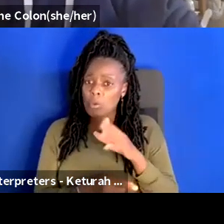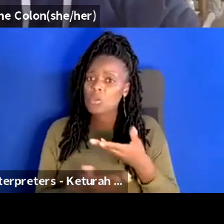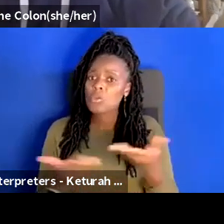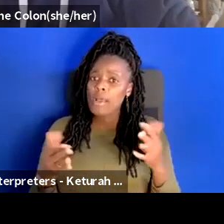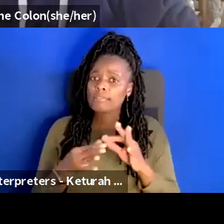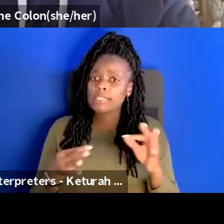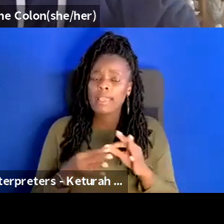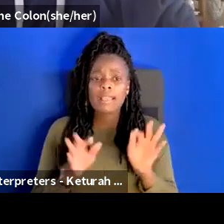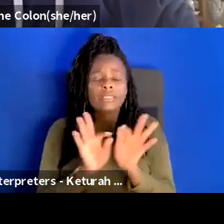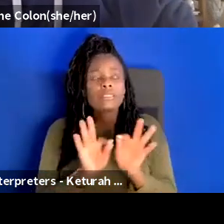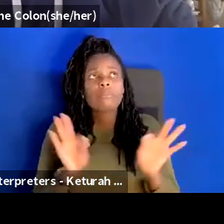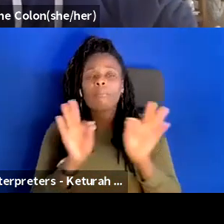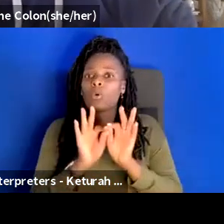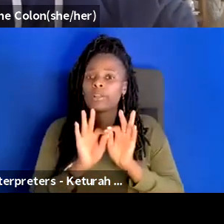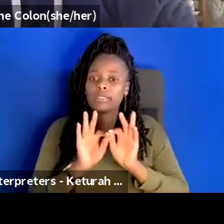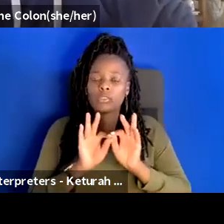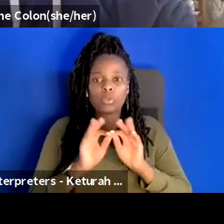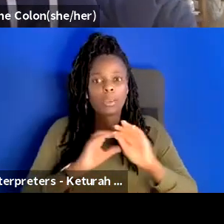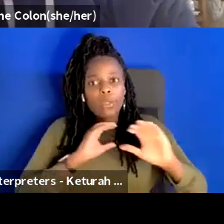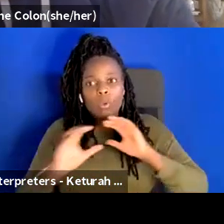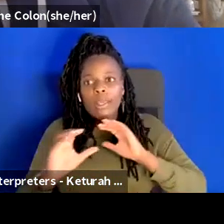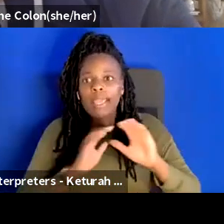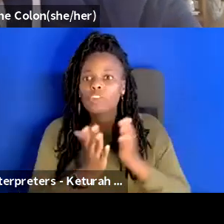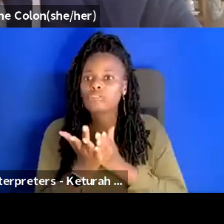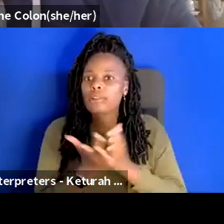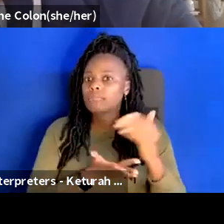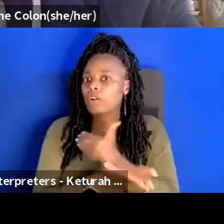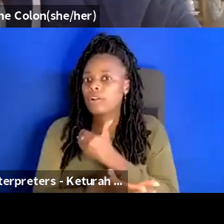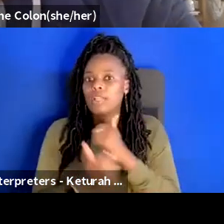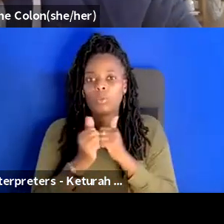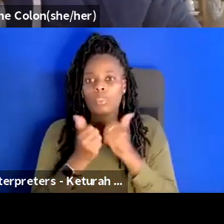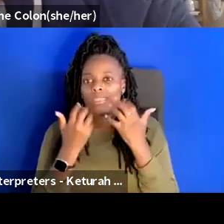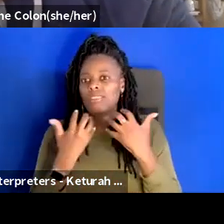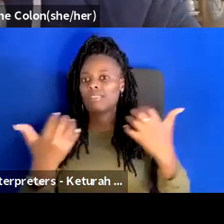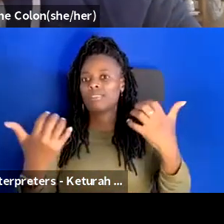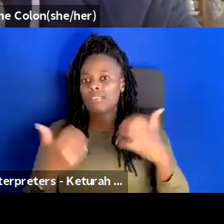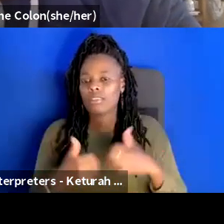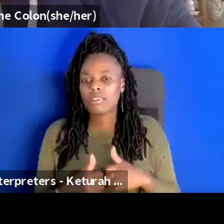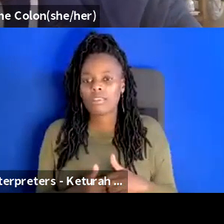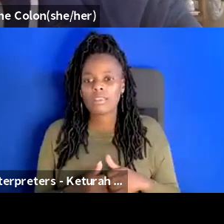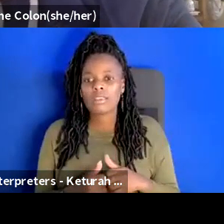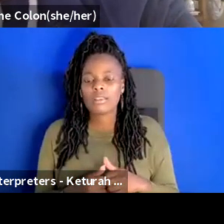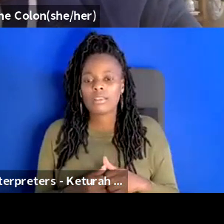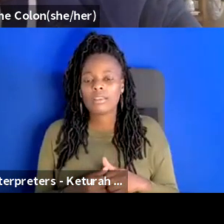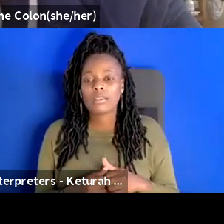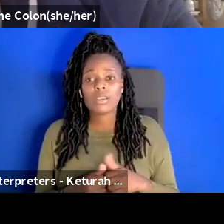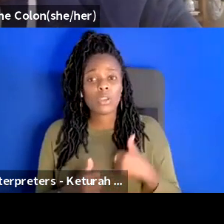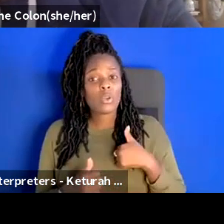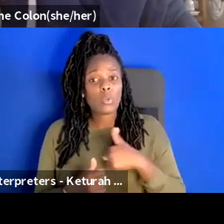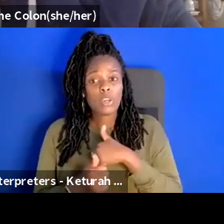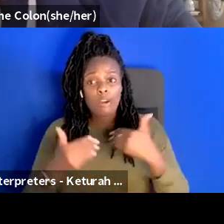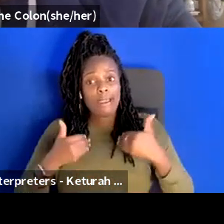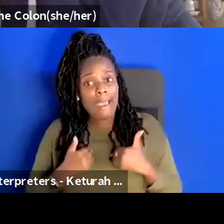to communicate transparently with your audiences what you're going to do even if you don't know what that is yet like the reason that we're having civic